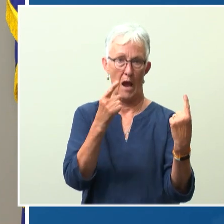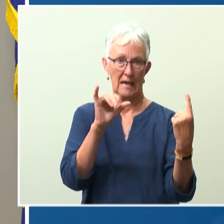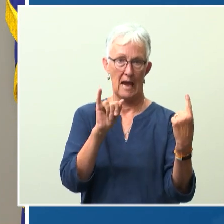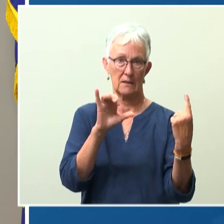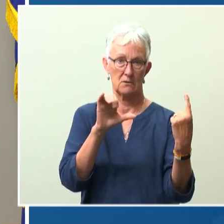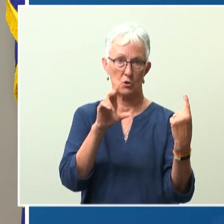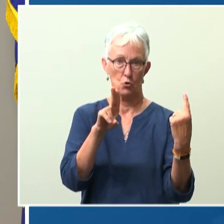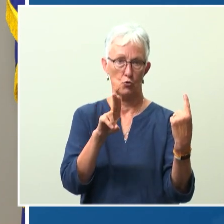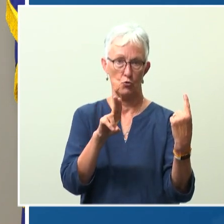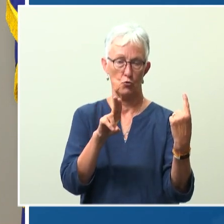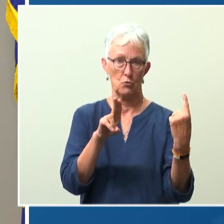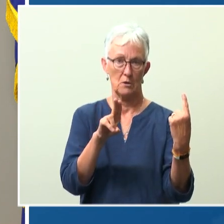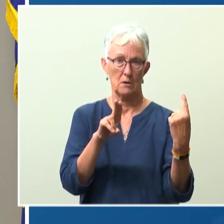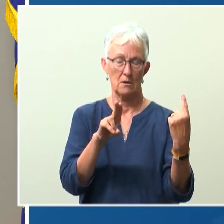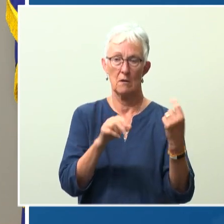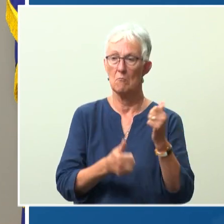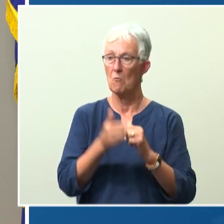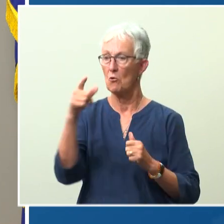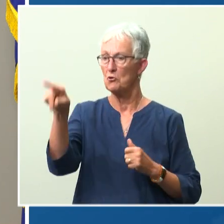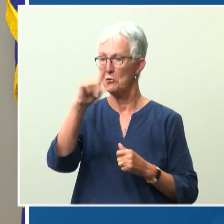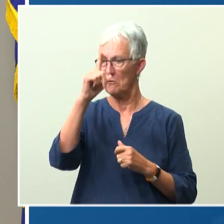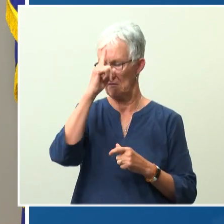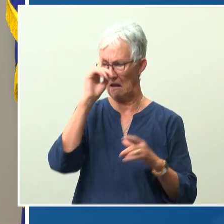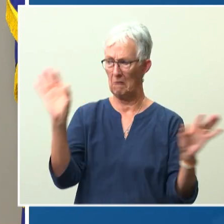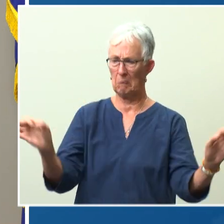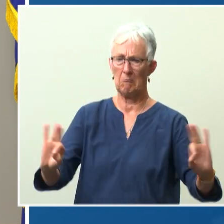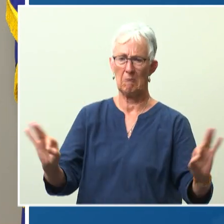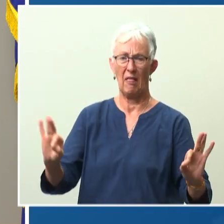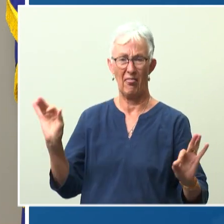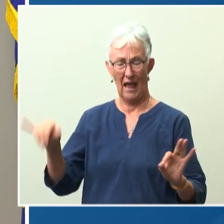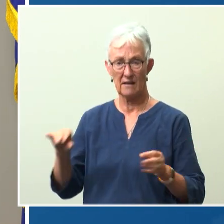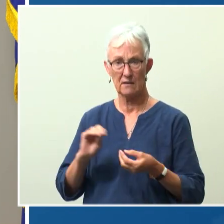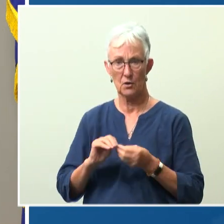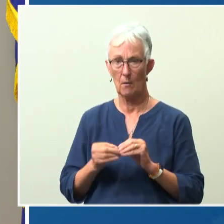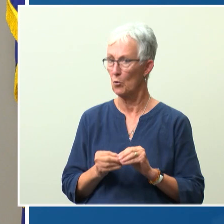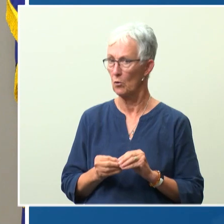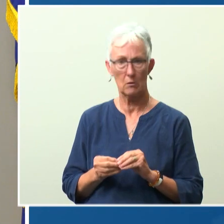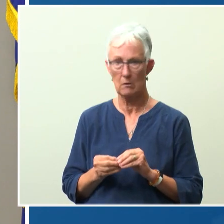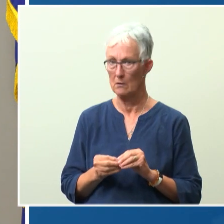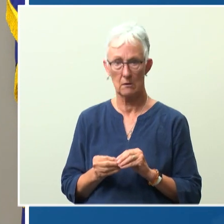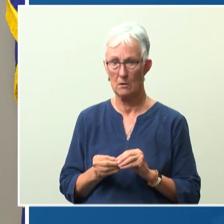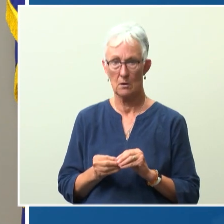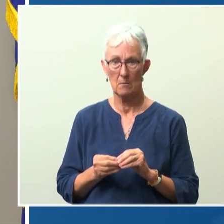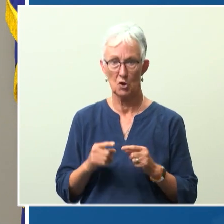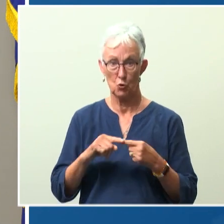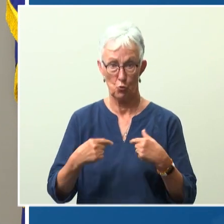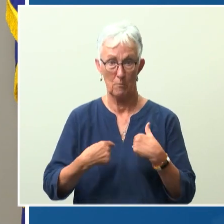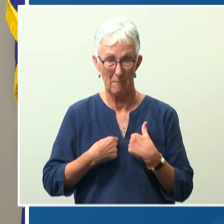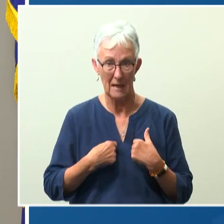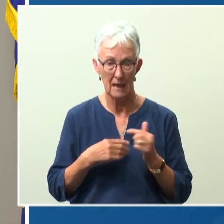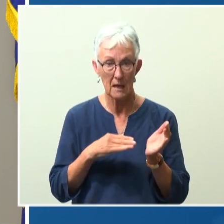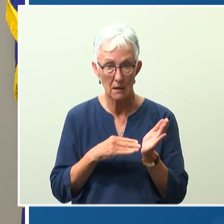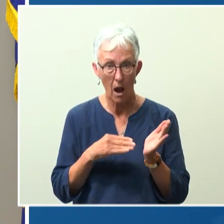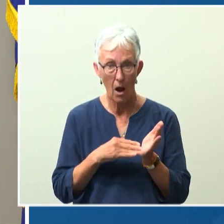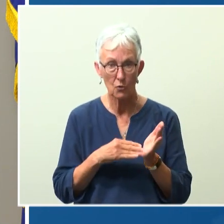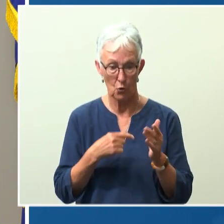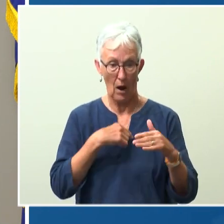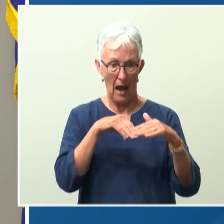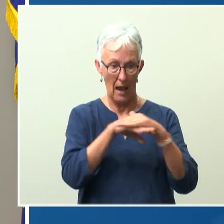These are just numbers to most people. But to me and every health care provider that enters these patients' rooms,